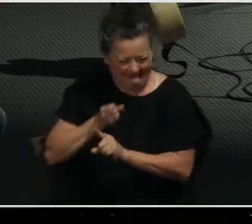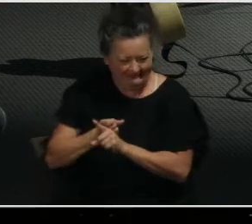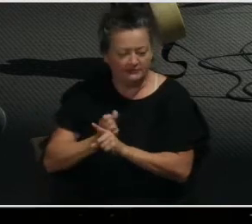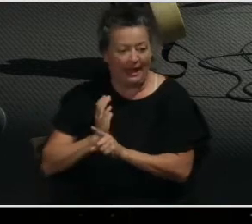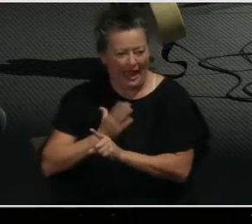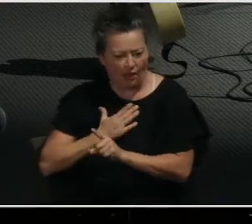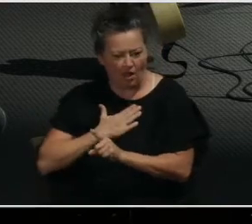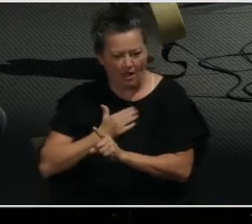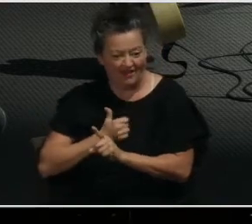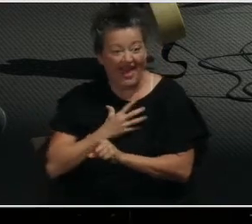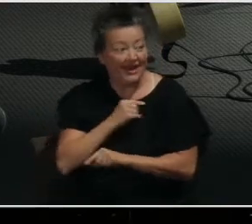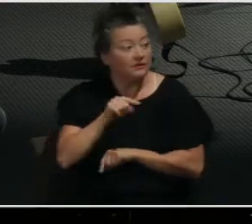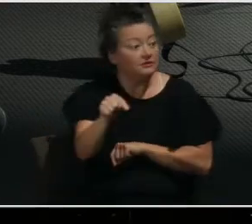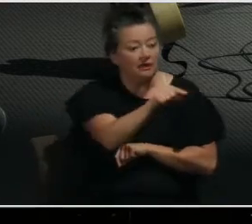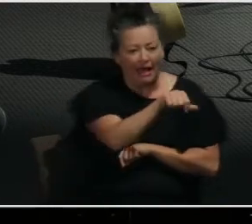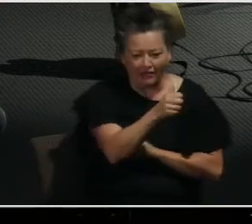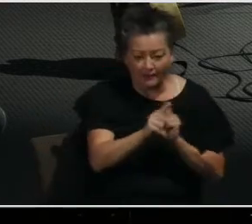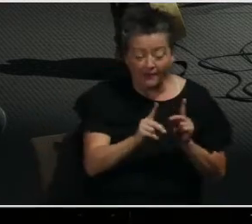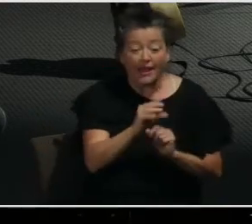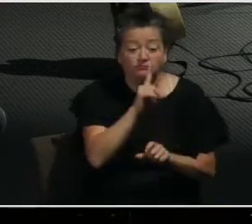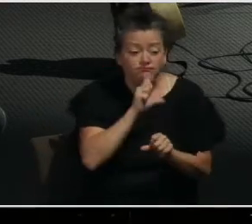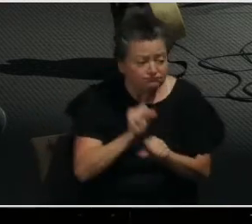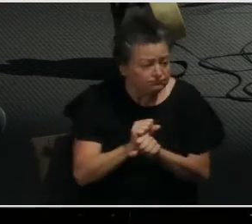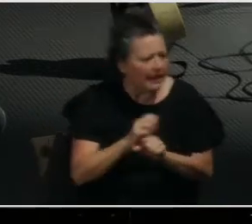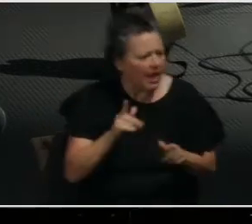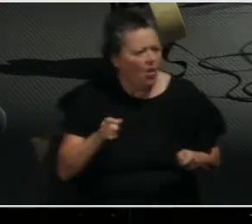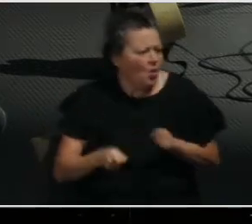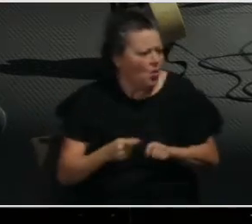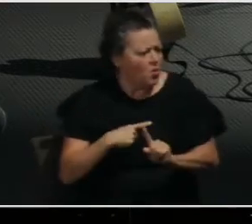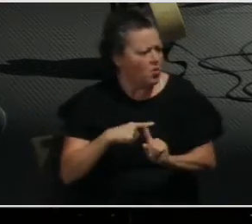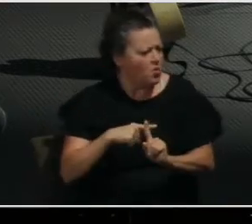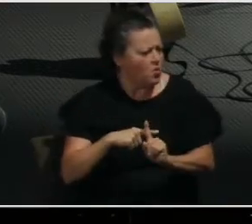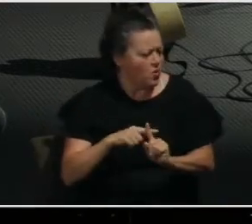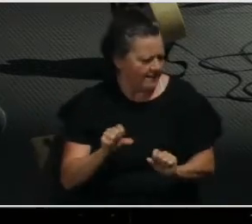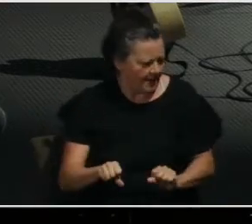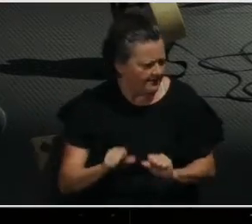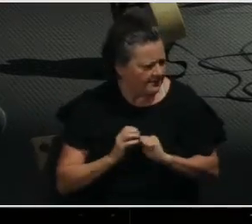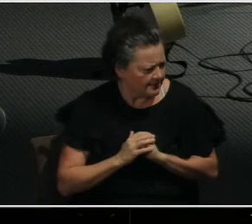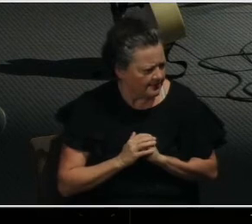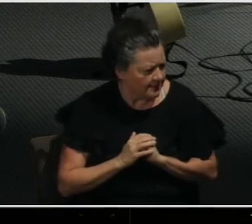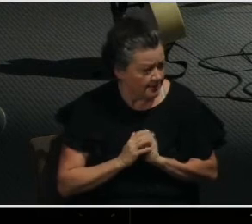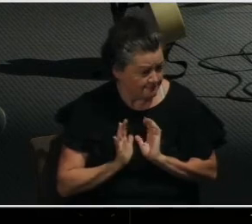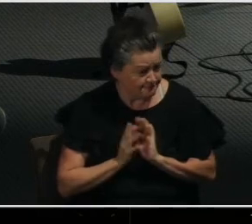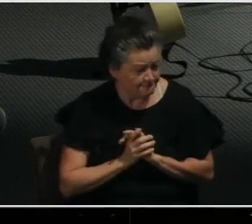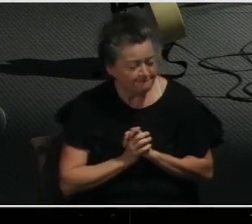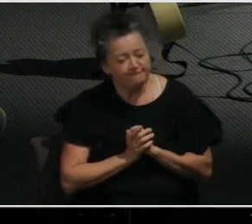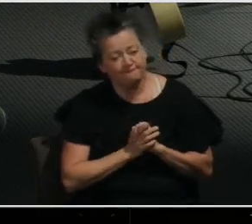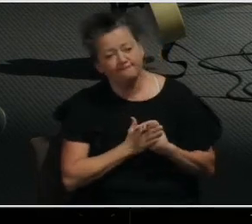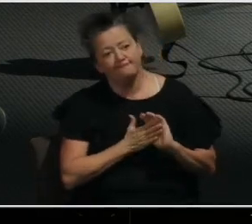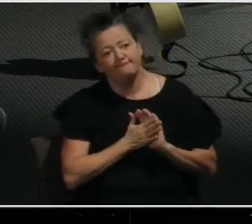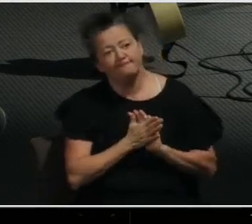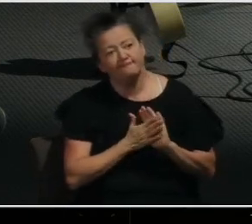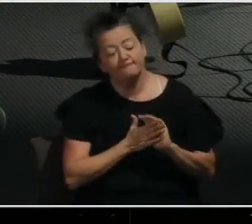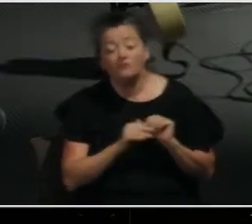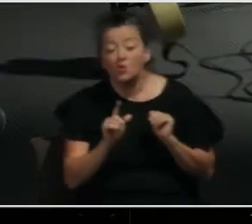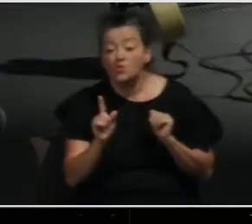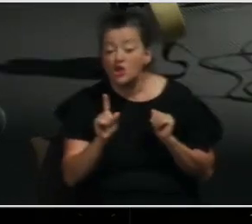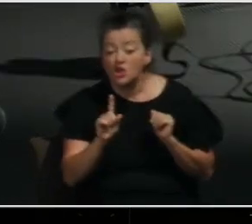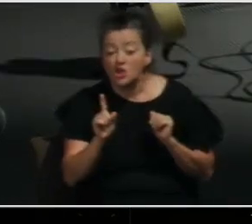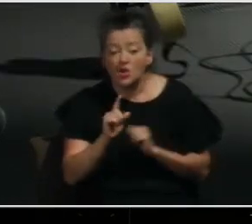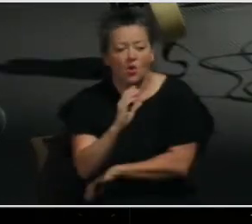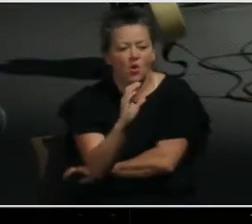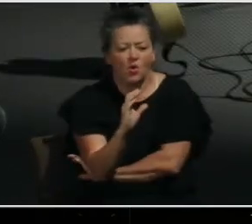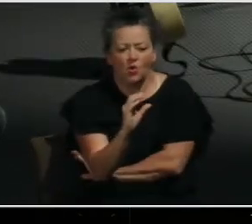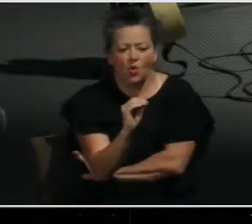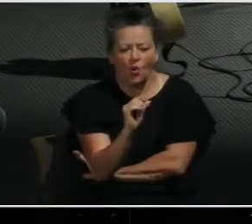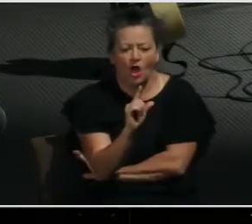significant positive difference in our lives and the lives of those that we want to pray about. It's found in the letter